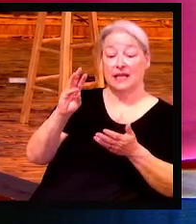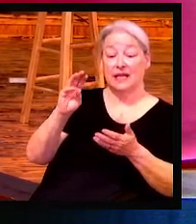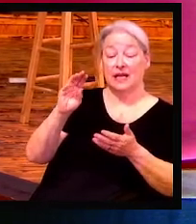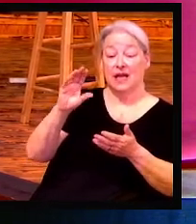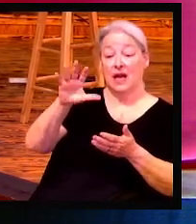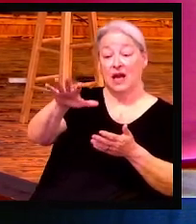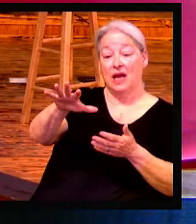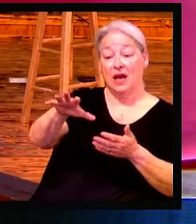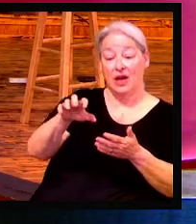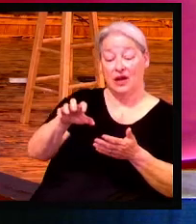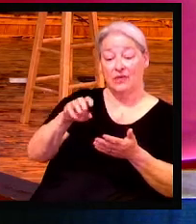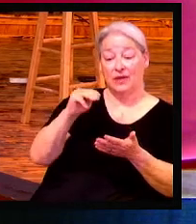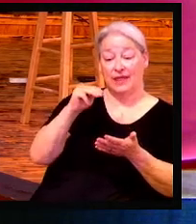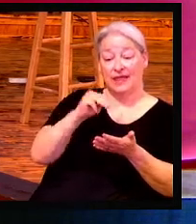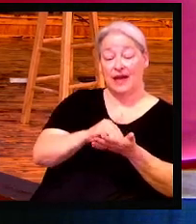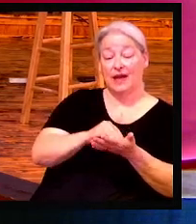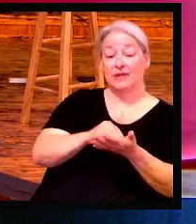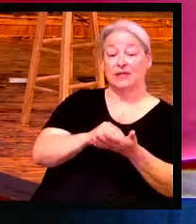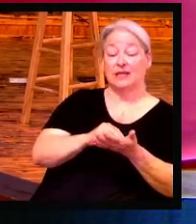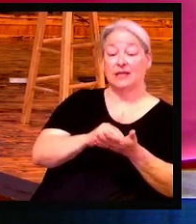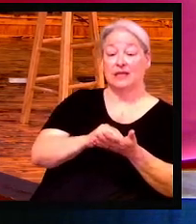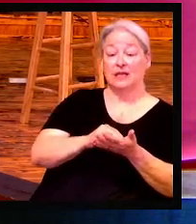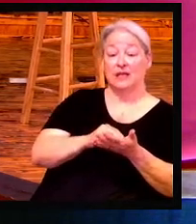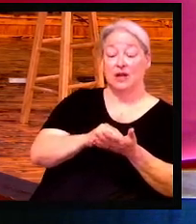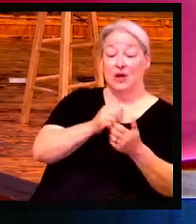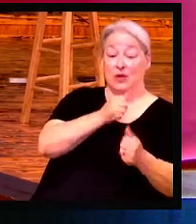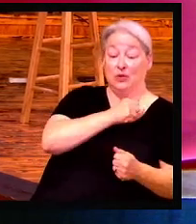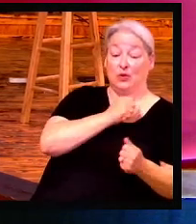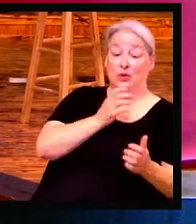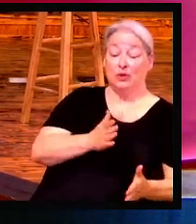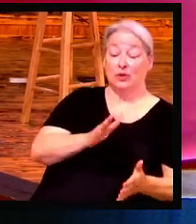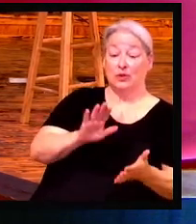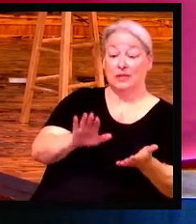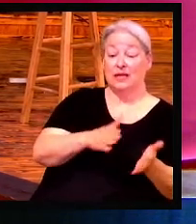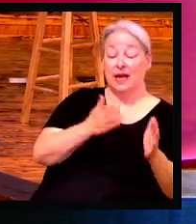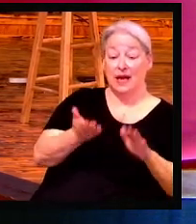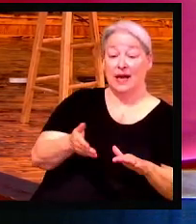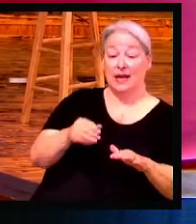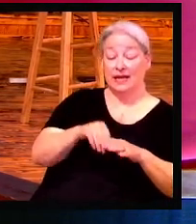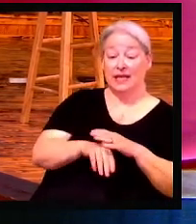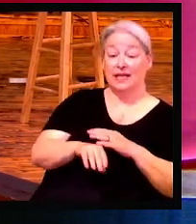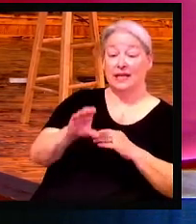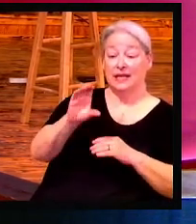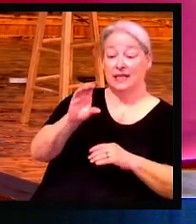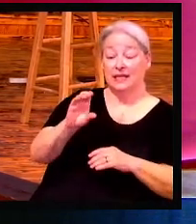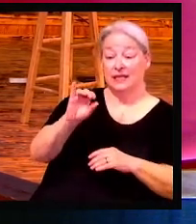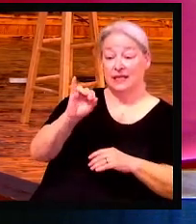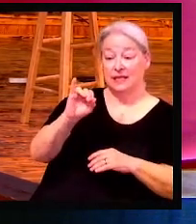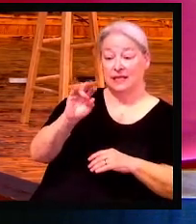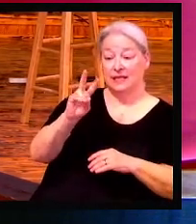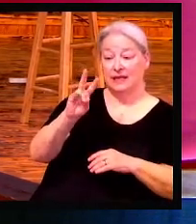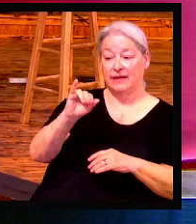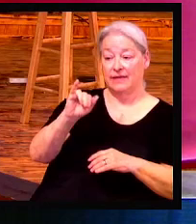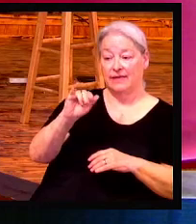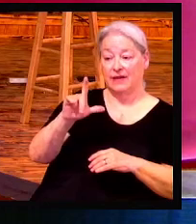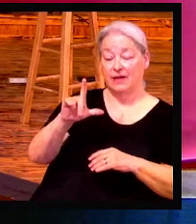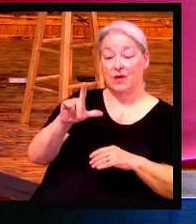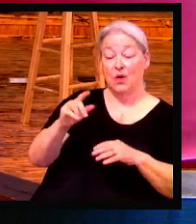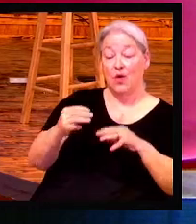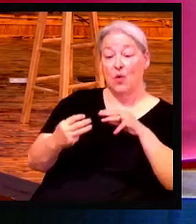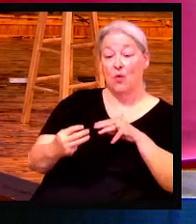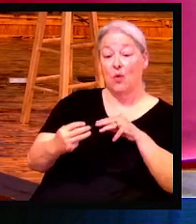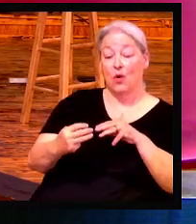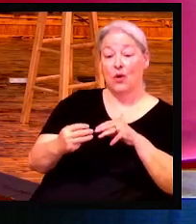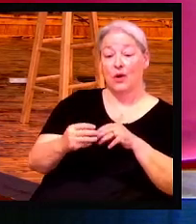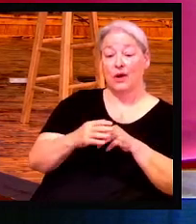died during the Civil War. And then obviously after that, they were inspired to make a